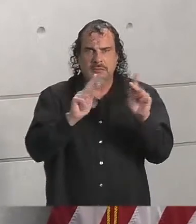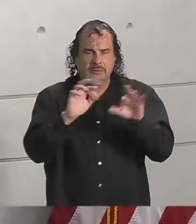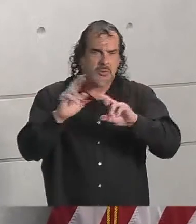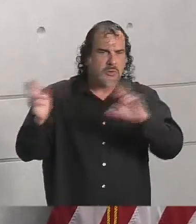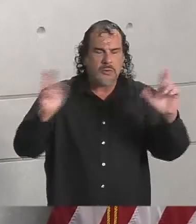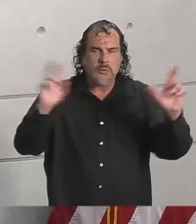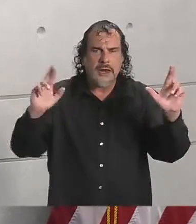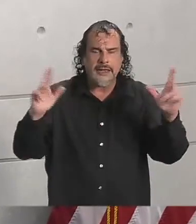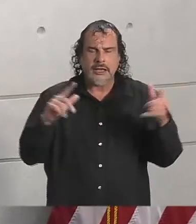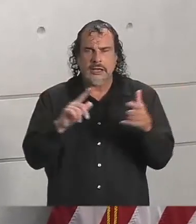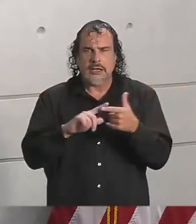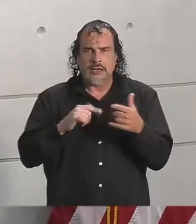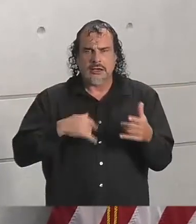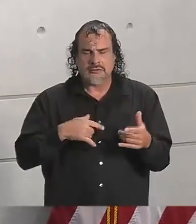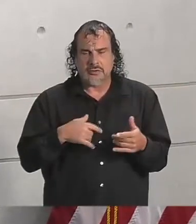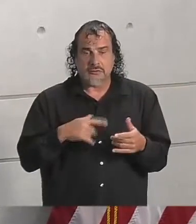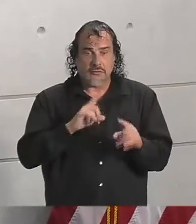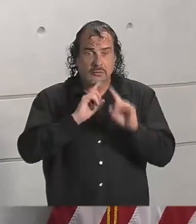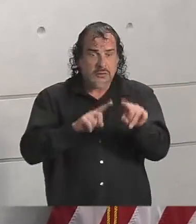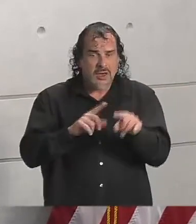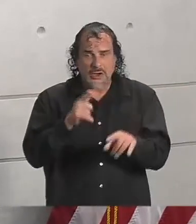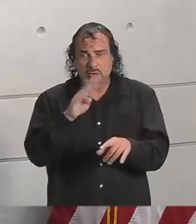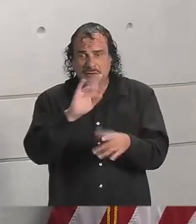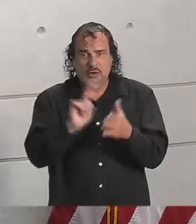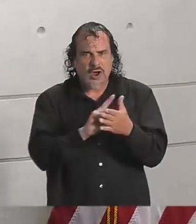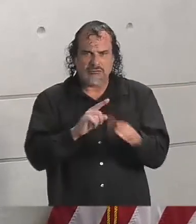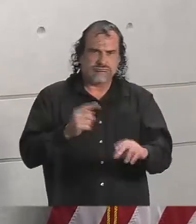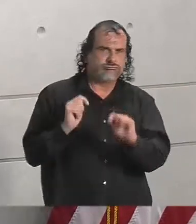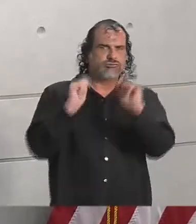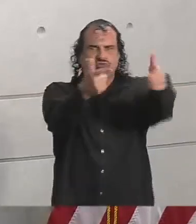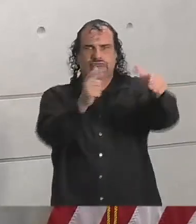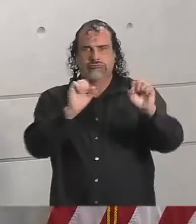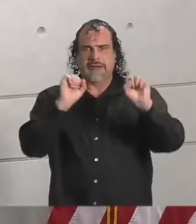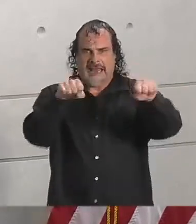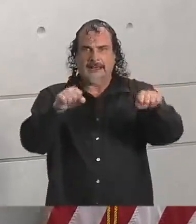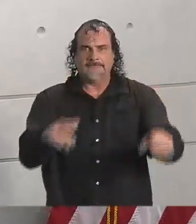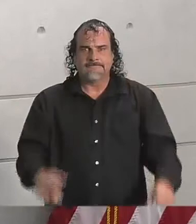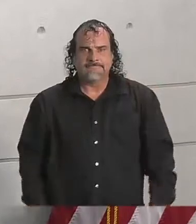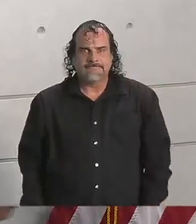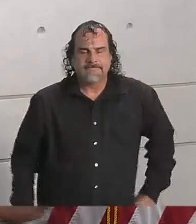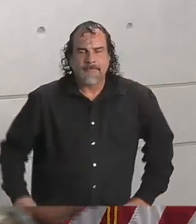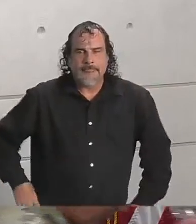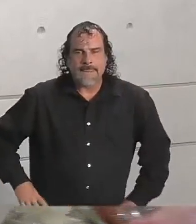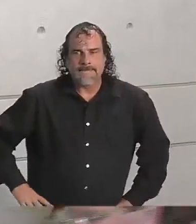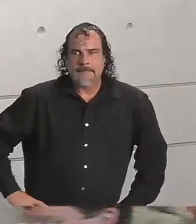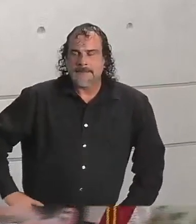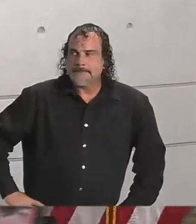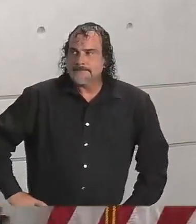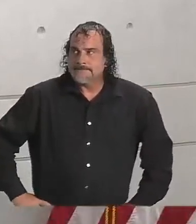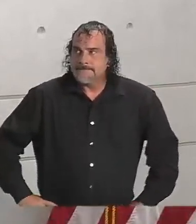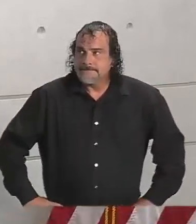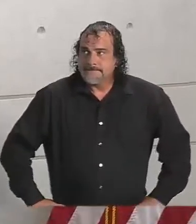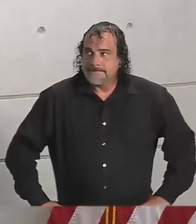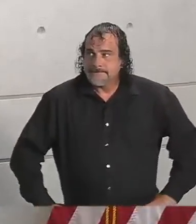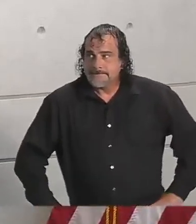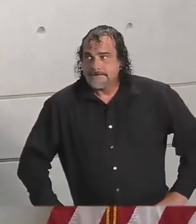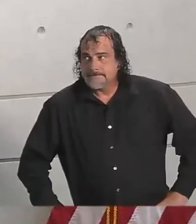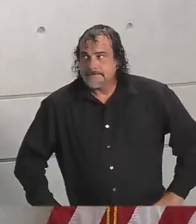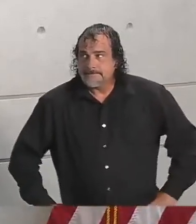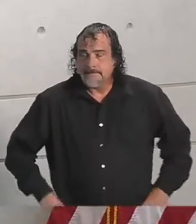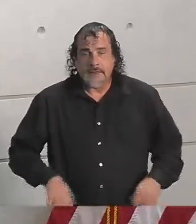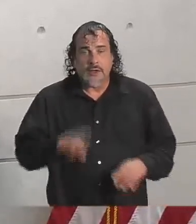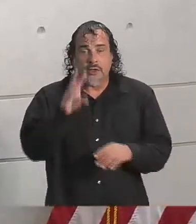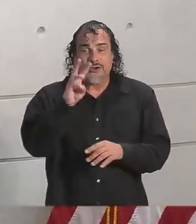that we can respond within 24 hours if necessary, Scott. So, thank you. Thank you, General Bowles. The six